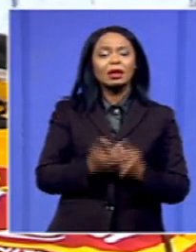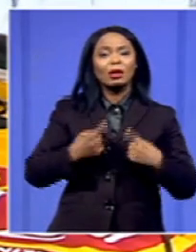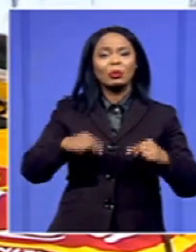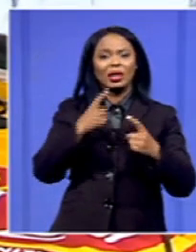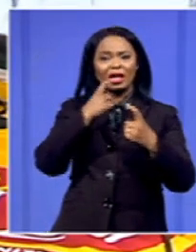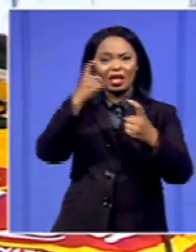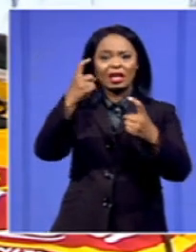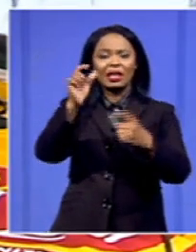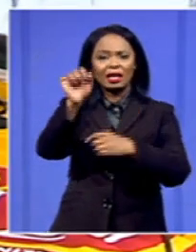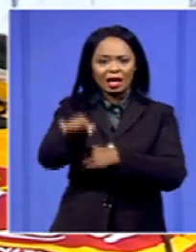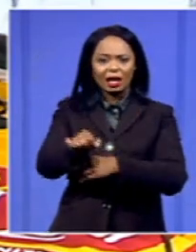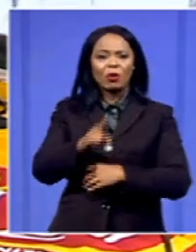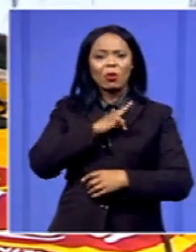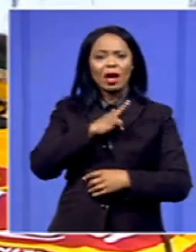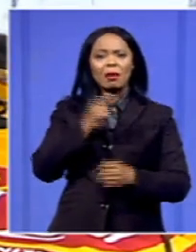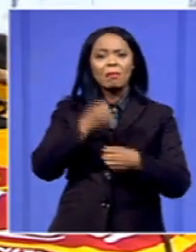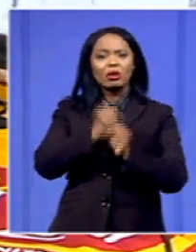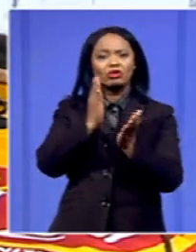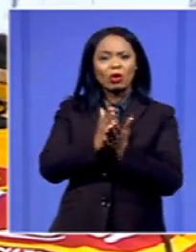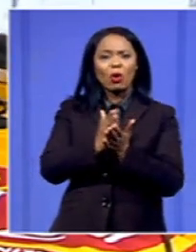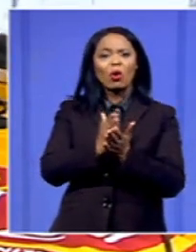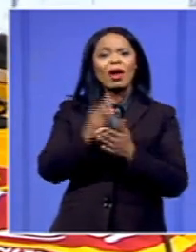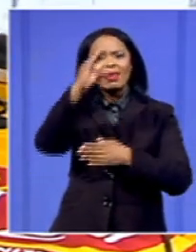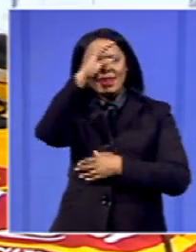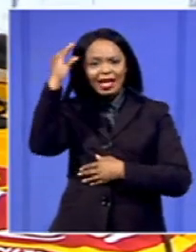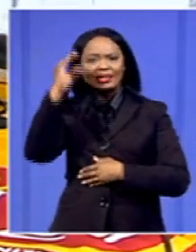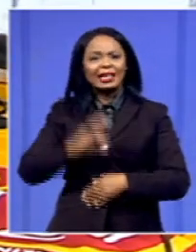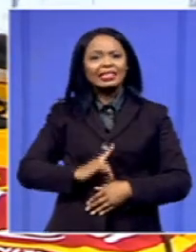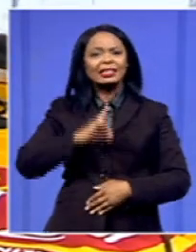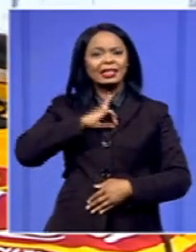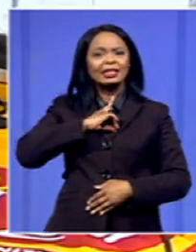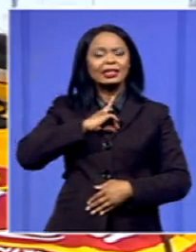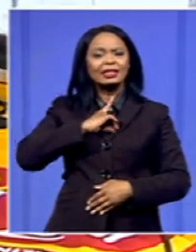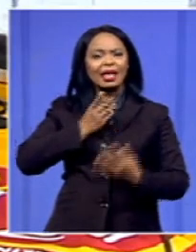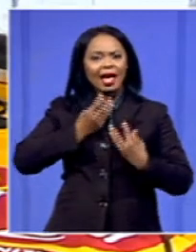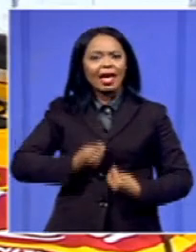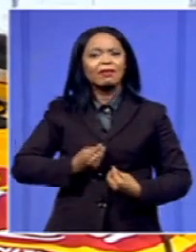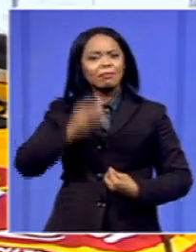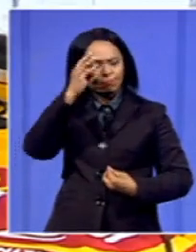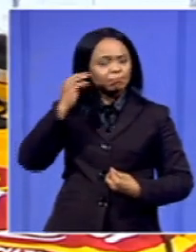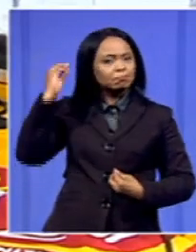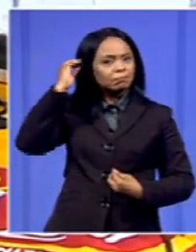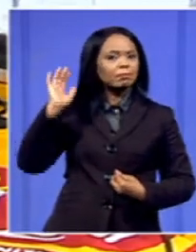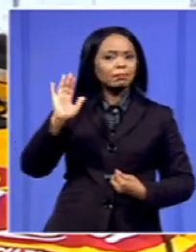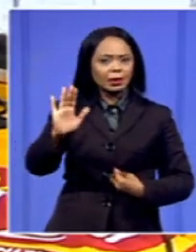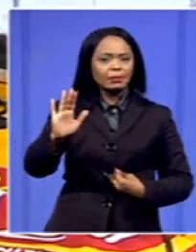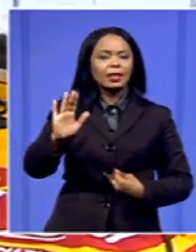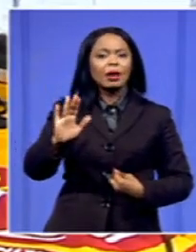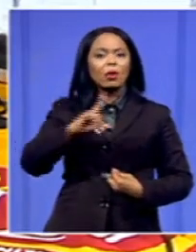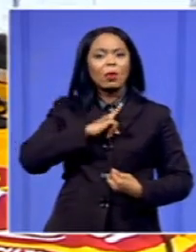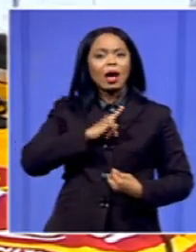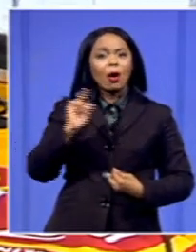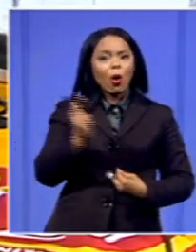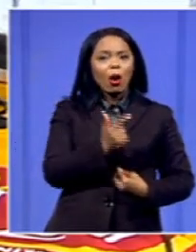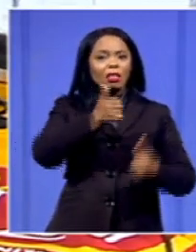of nursing and ensuring that those who are in positions of authority must understand that nursing is very much